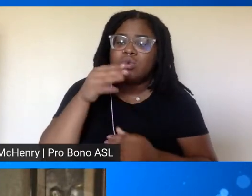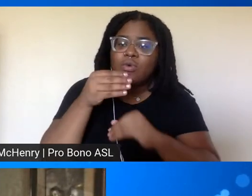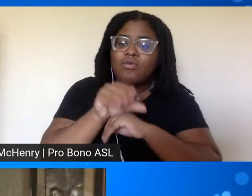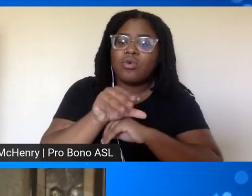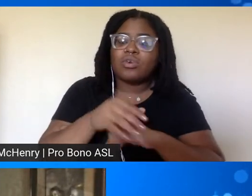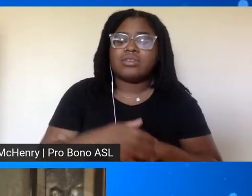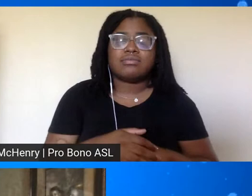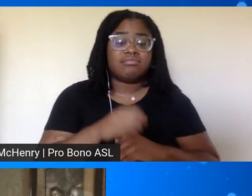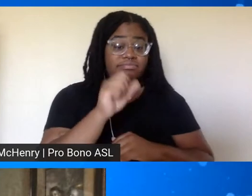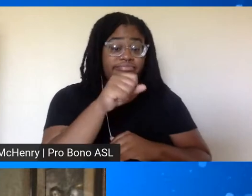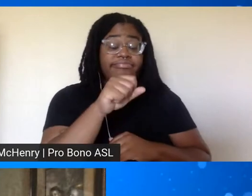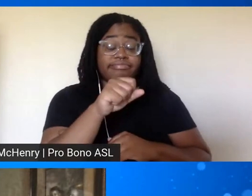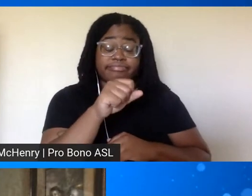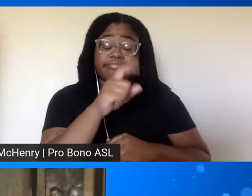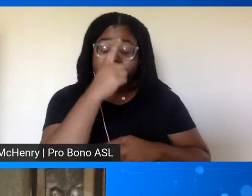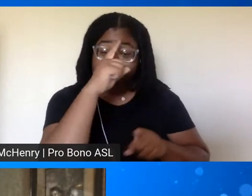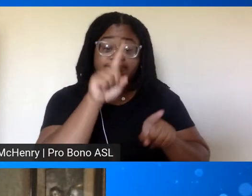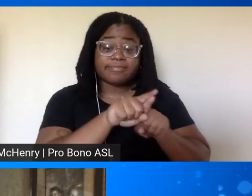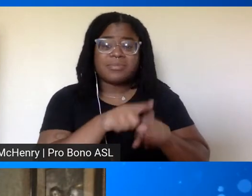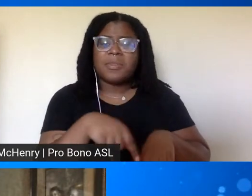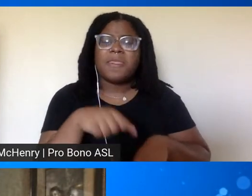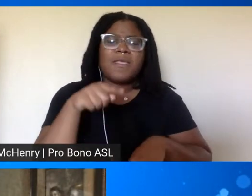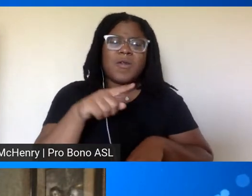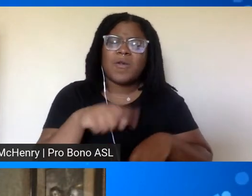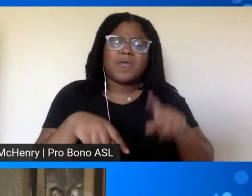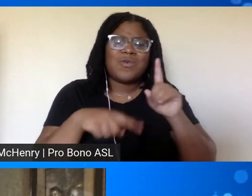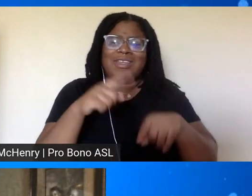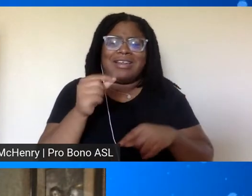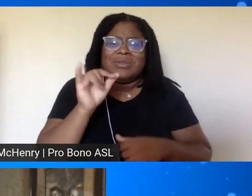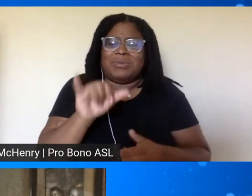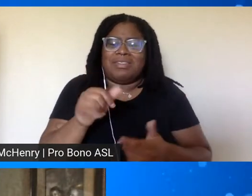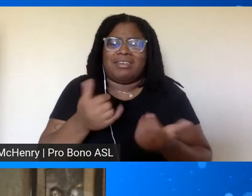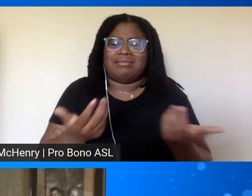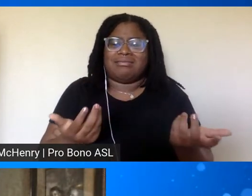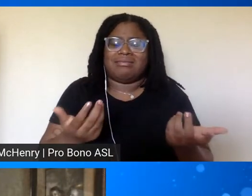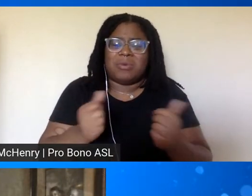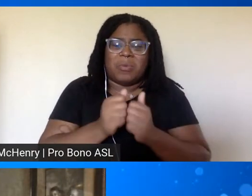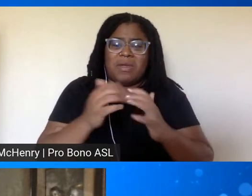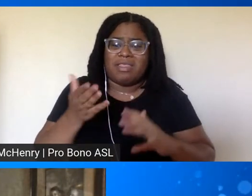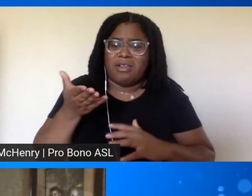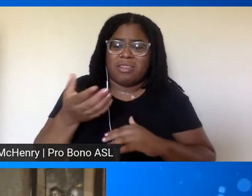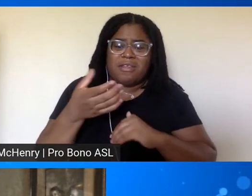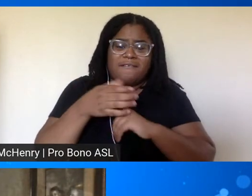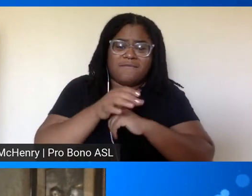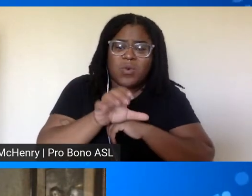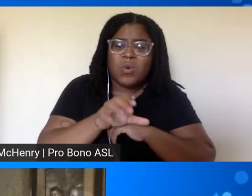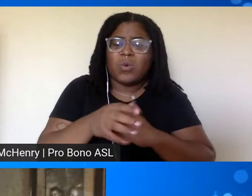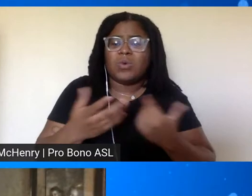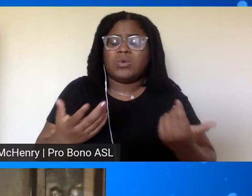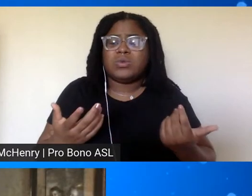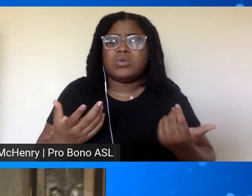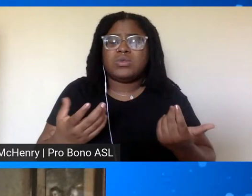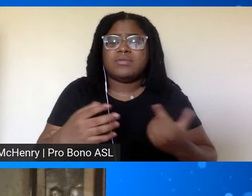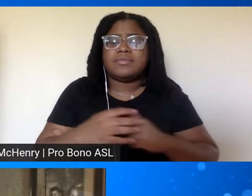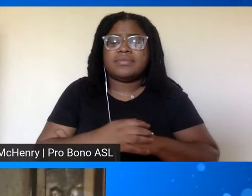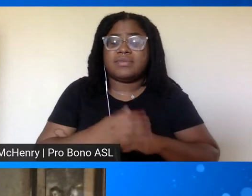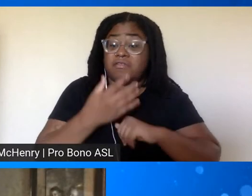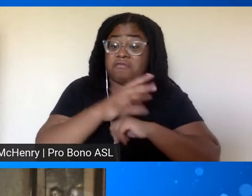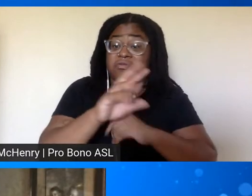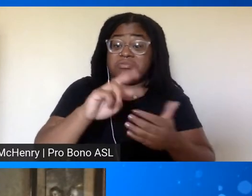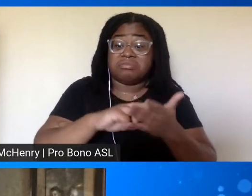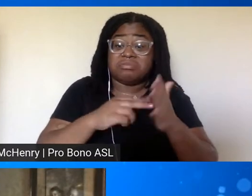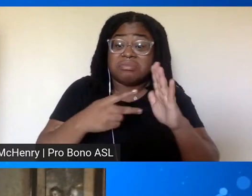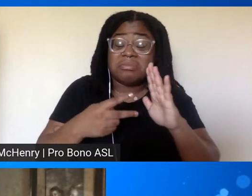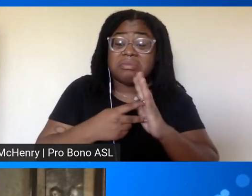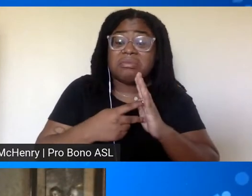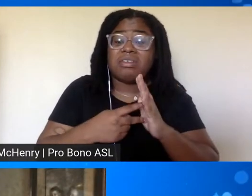definitely i mean you can't do it without that that soul force i mean the forces that we are dealing